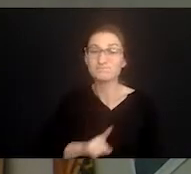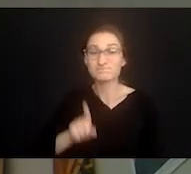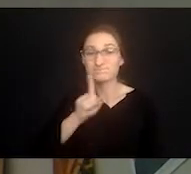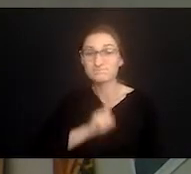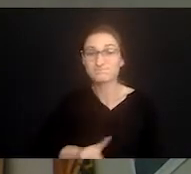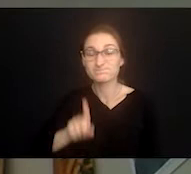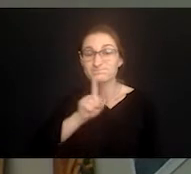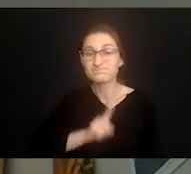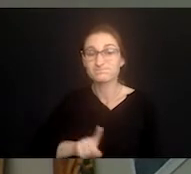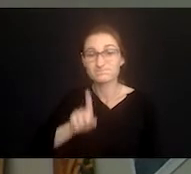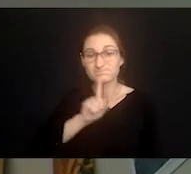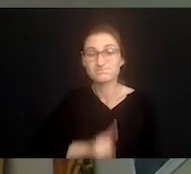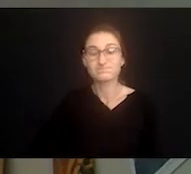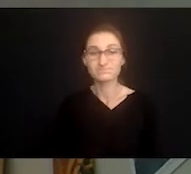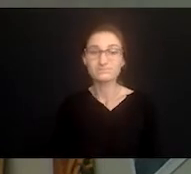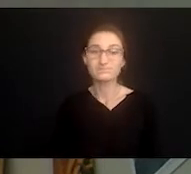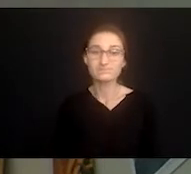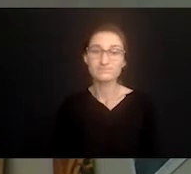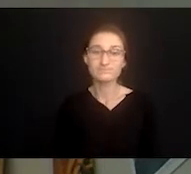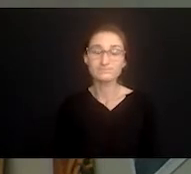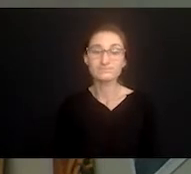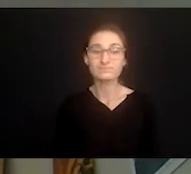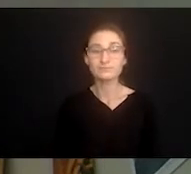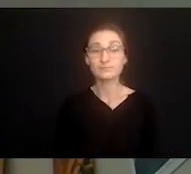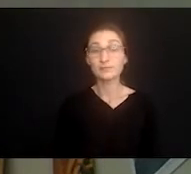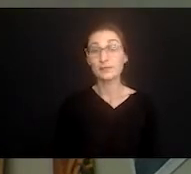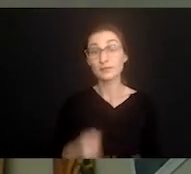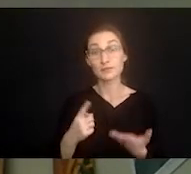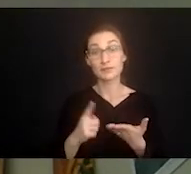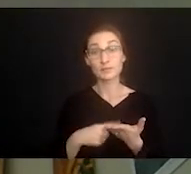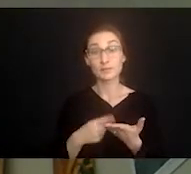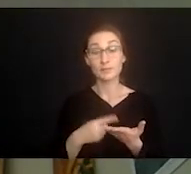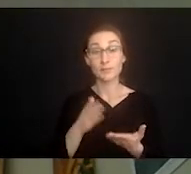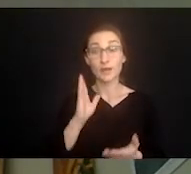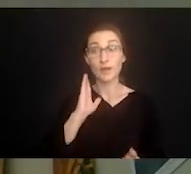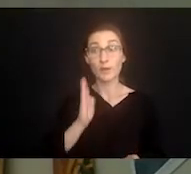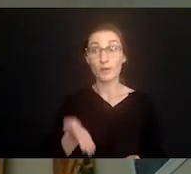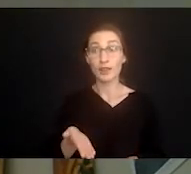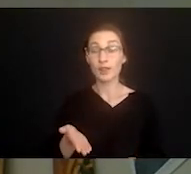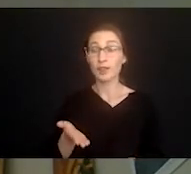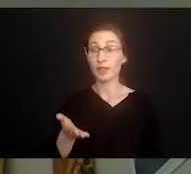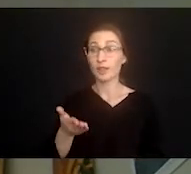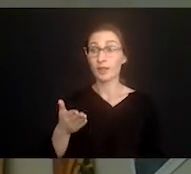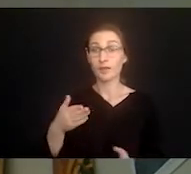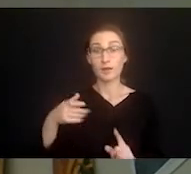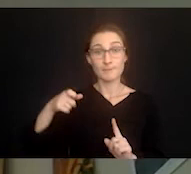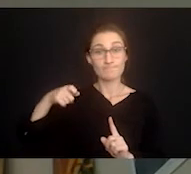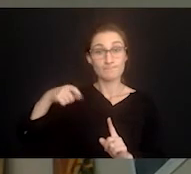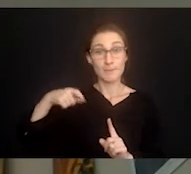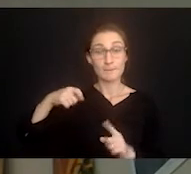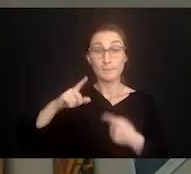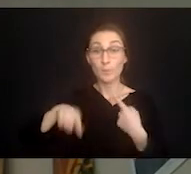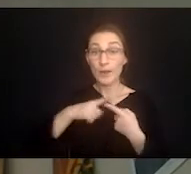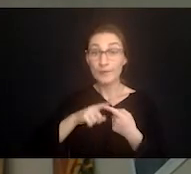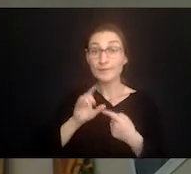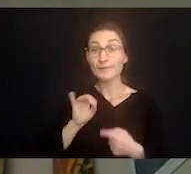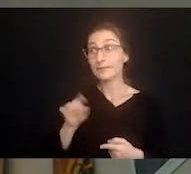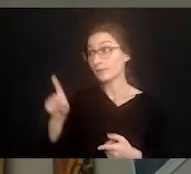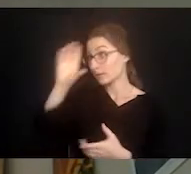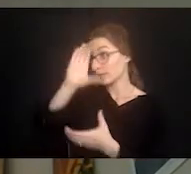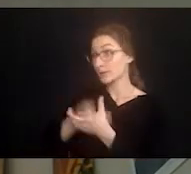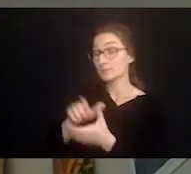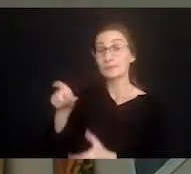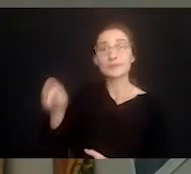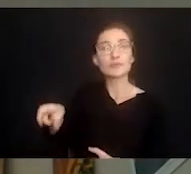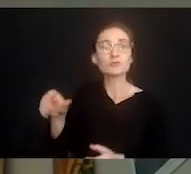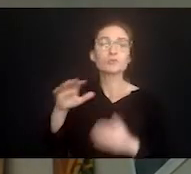which leaves us feeling empty and that we may not care. For me this sneaks up on me when Jerry has a few days where he needs to get extra